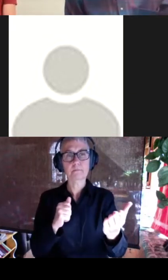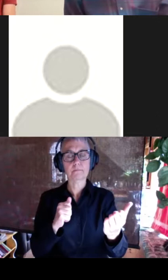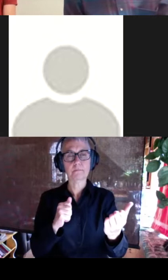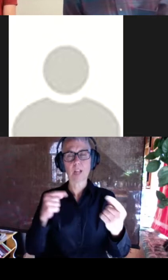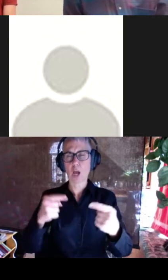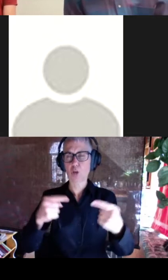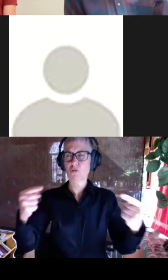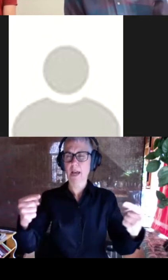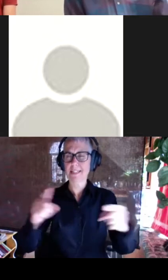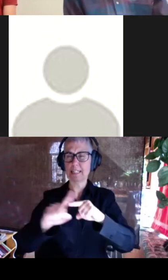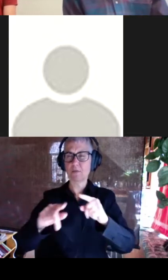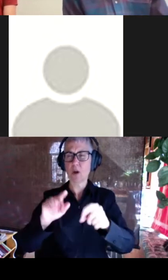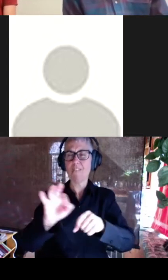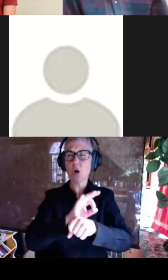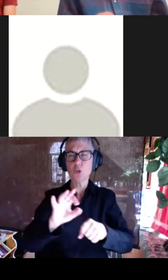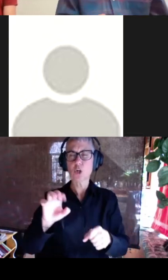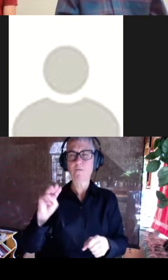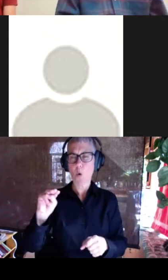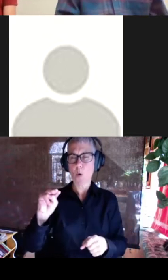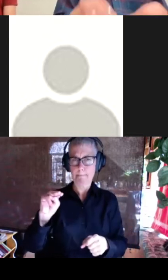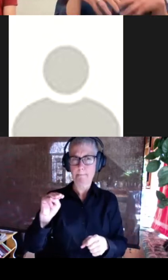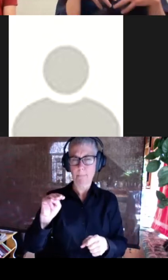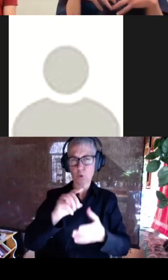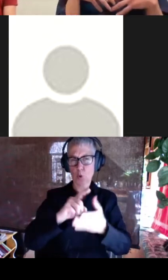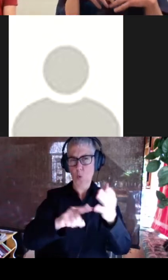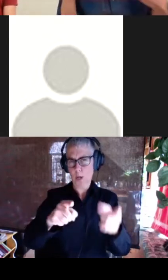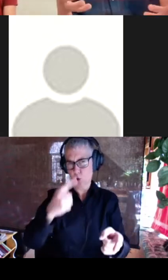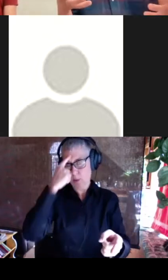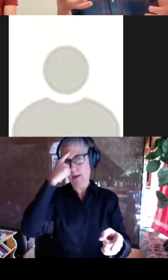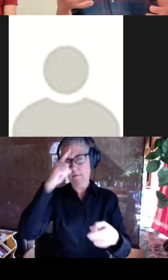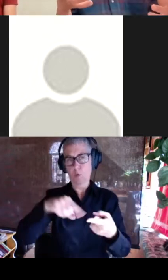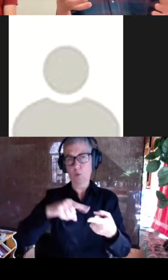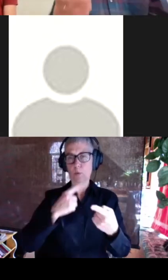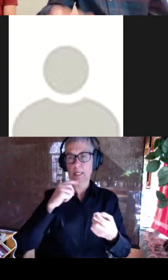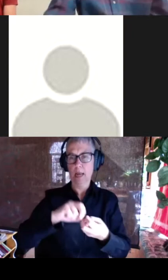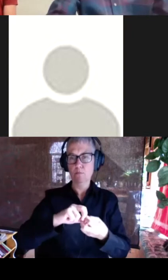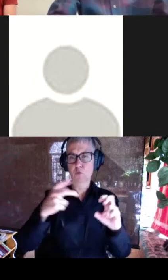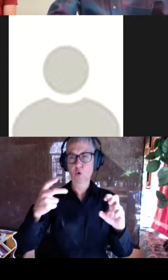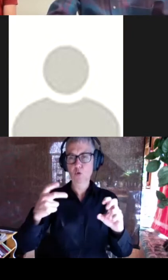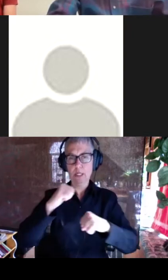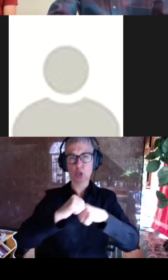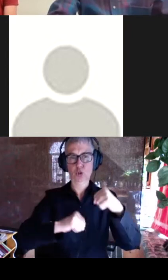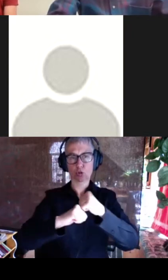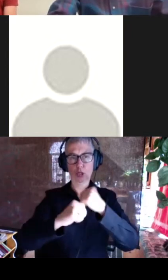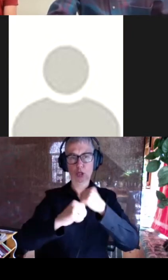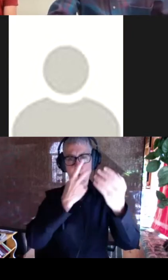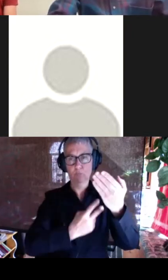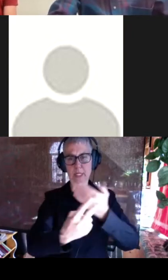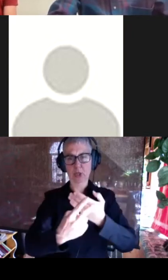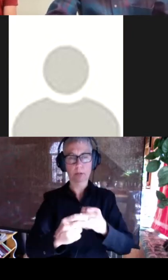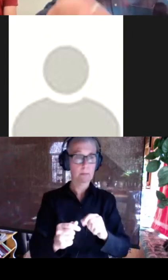the different functional forms that we might think of when we say protein structure prediction. so on the left